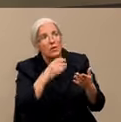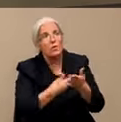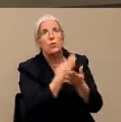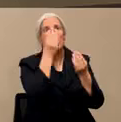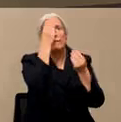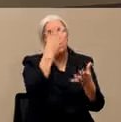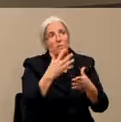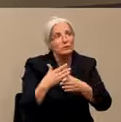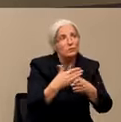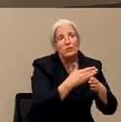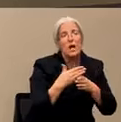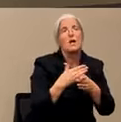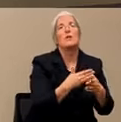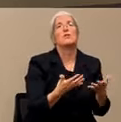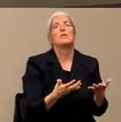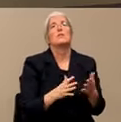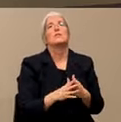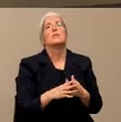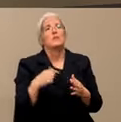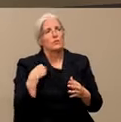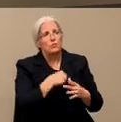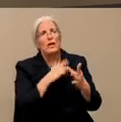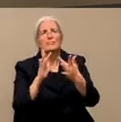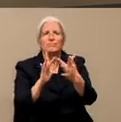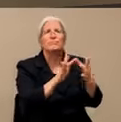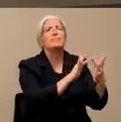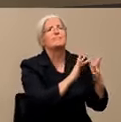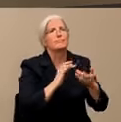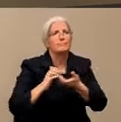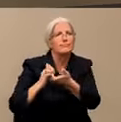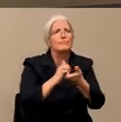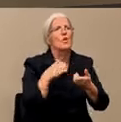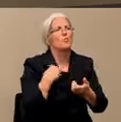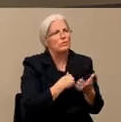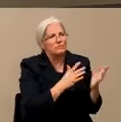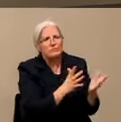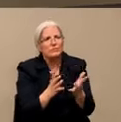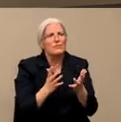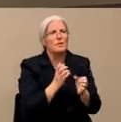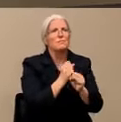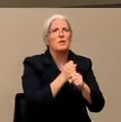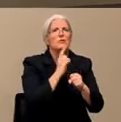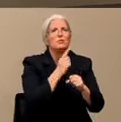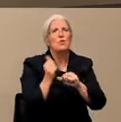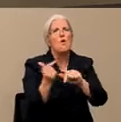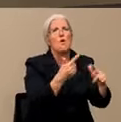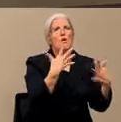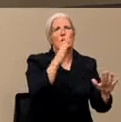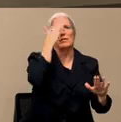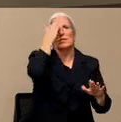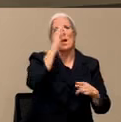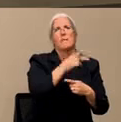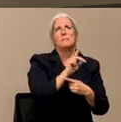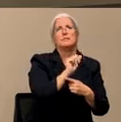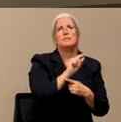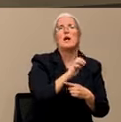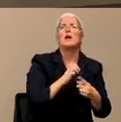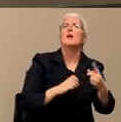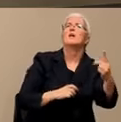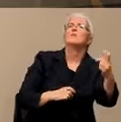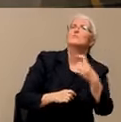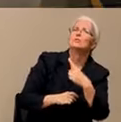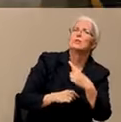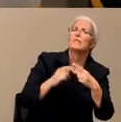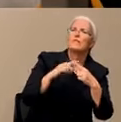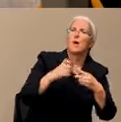contact on this and constant conversation. Thanks. Thank you. Here's a question from the feed right now that's come in.